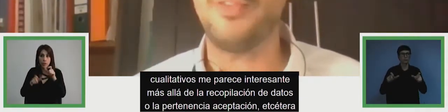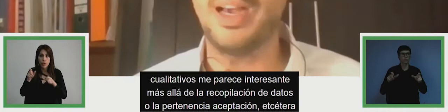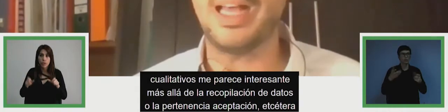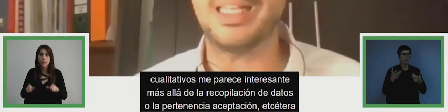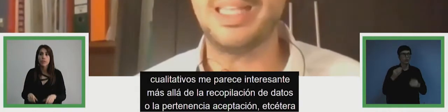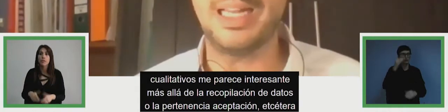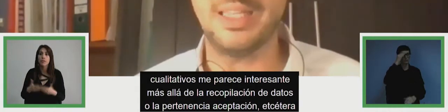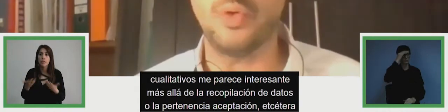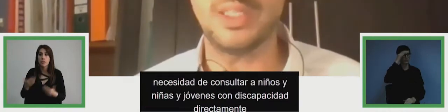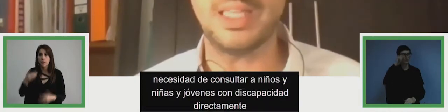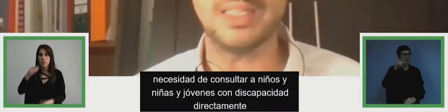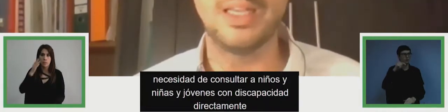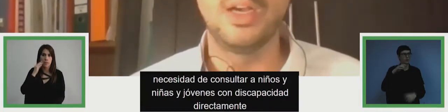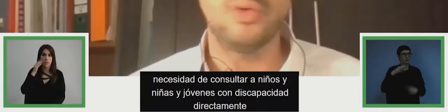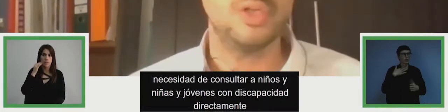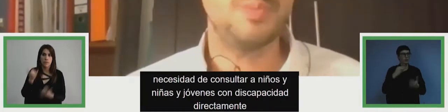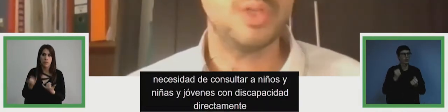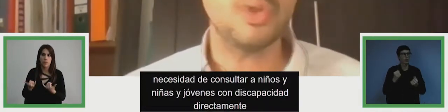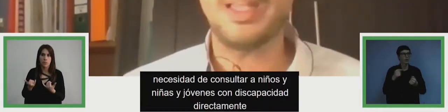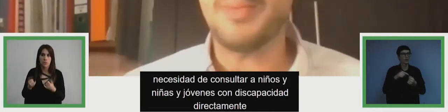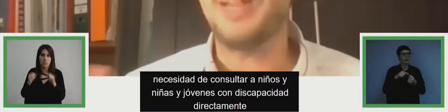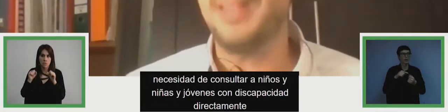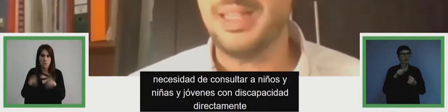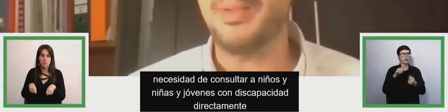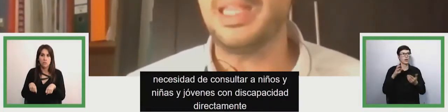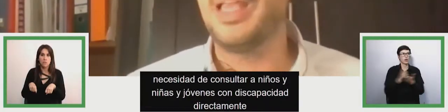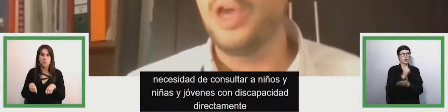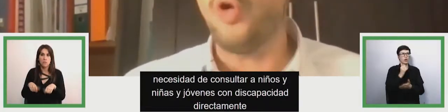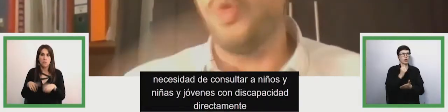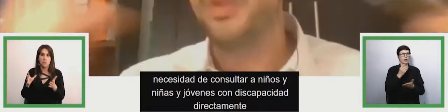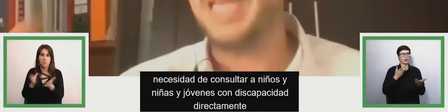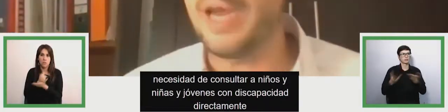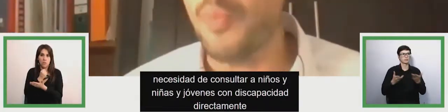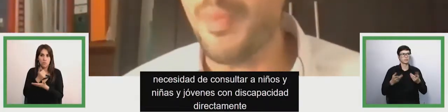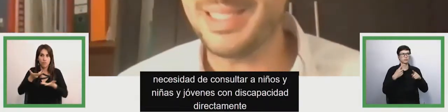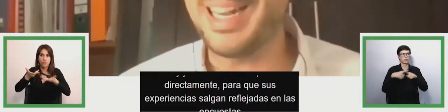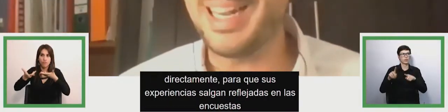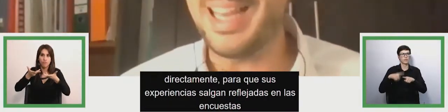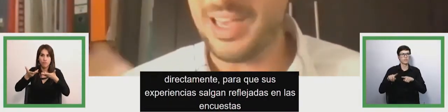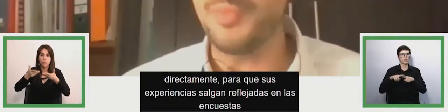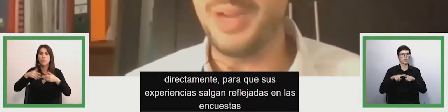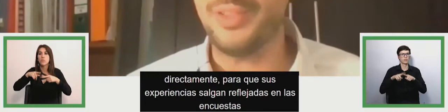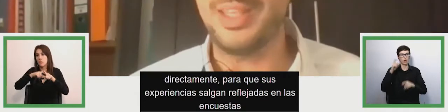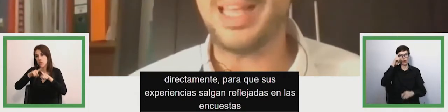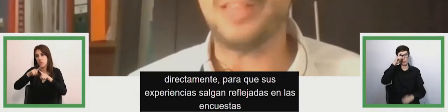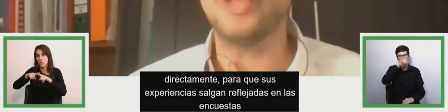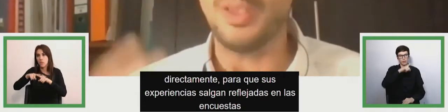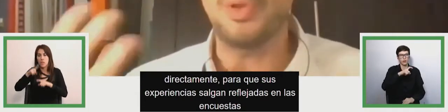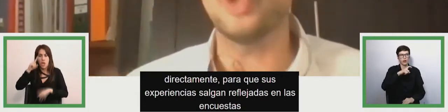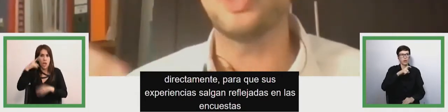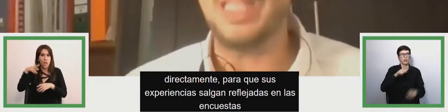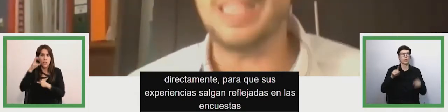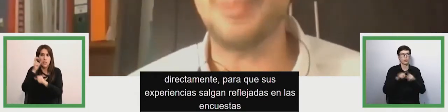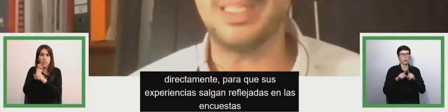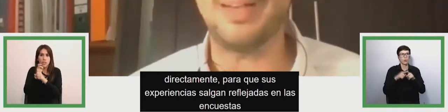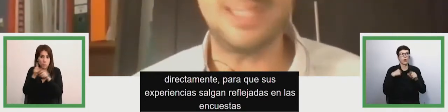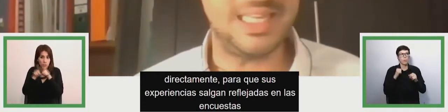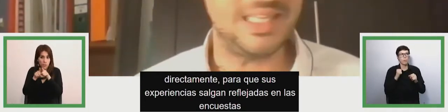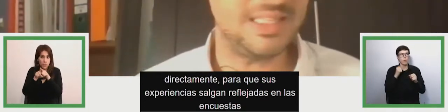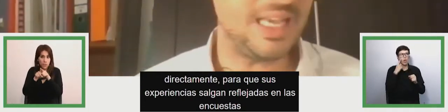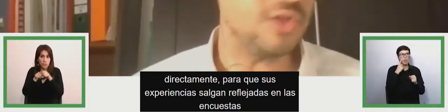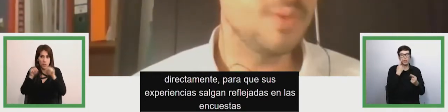evidently, complicates even more the recopilation of data, but they are indispensables and necessary. Thank you much,